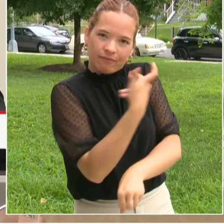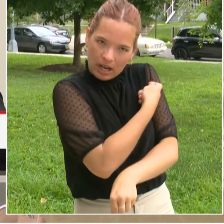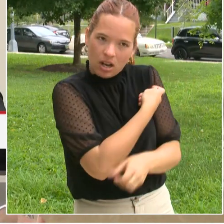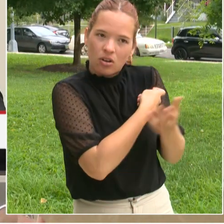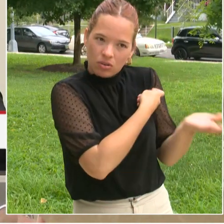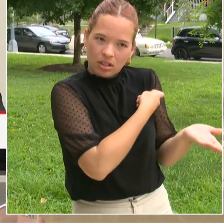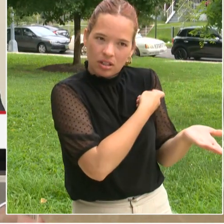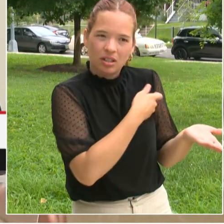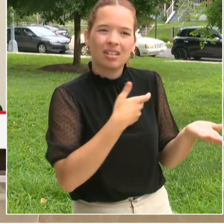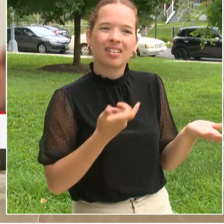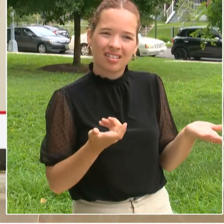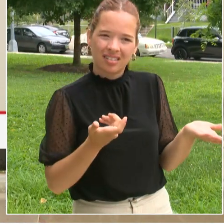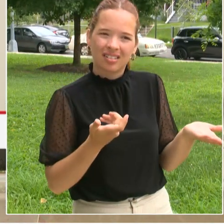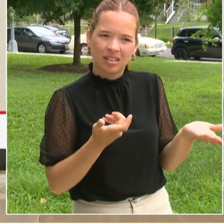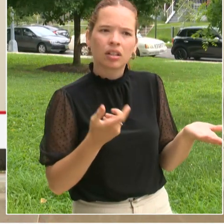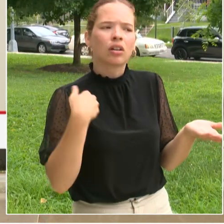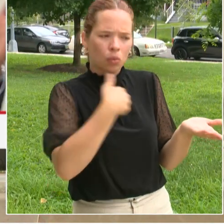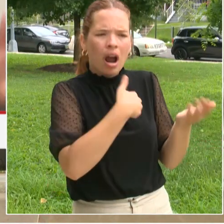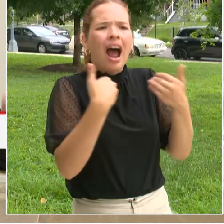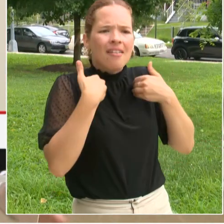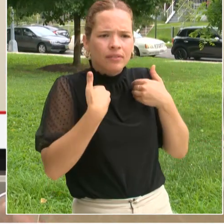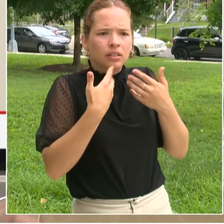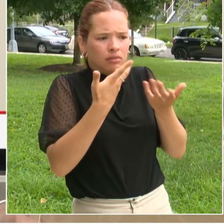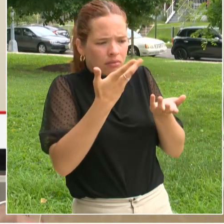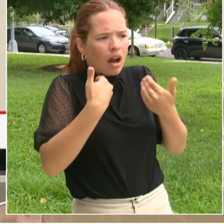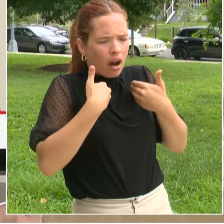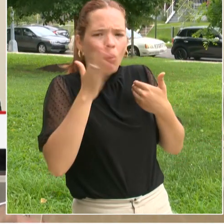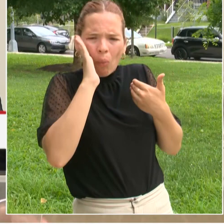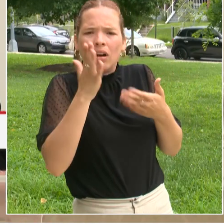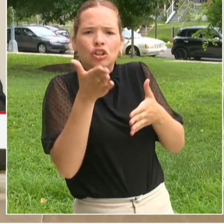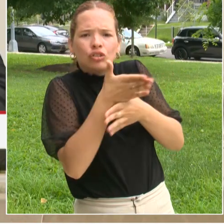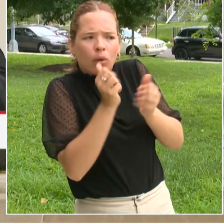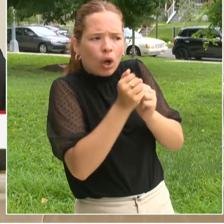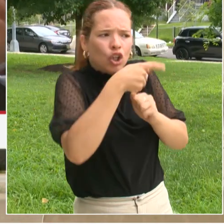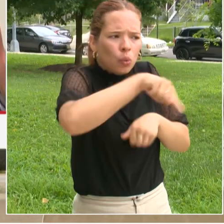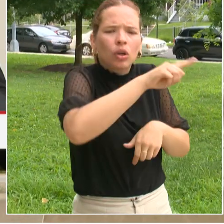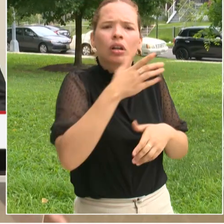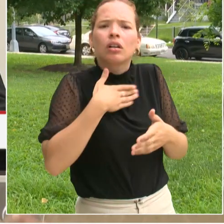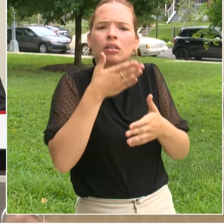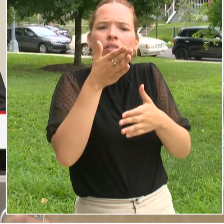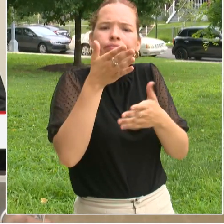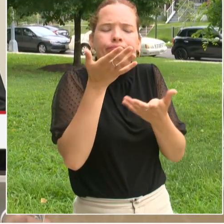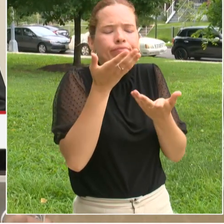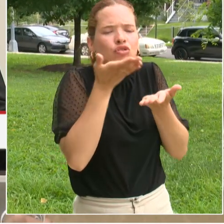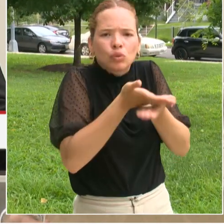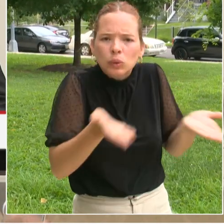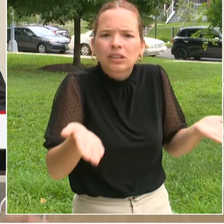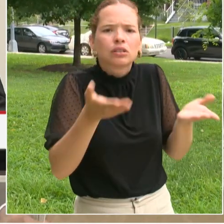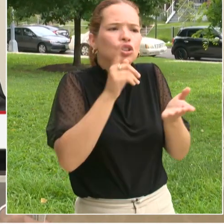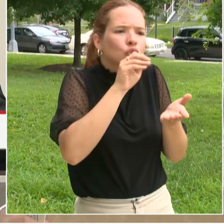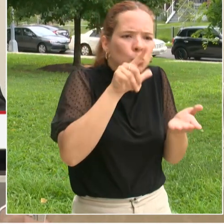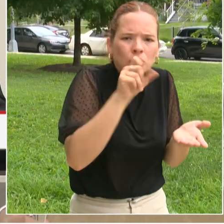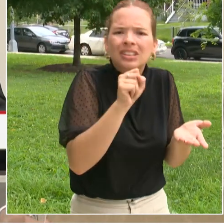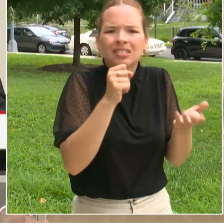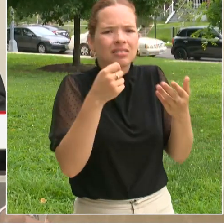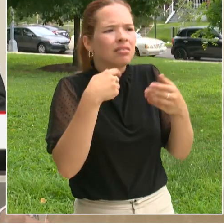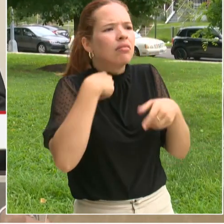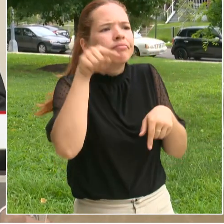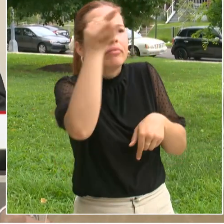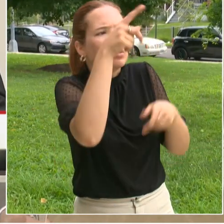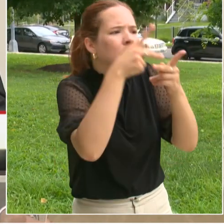share more information about the various options that we shared earlier such as Safeway and other places where students can receive